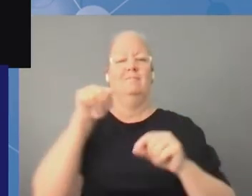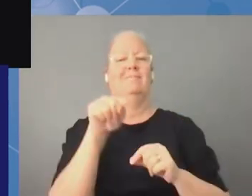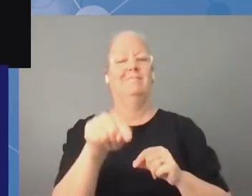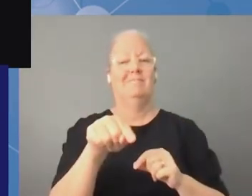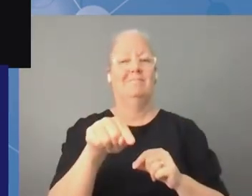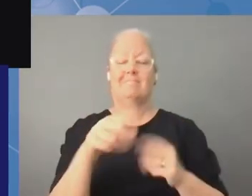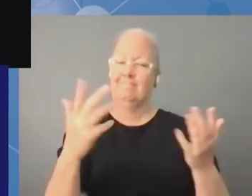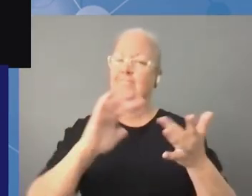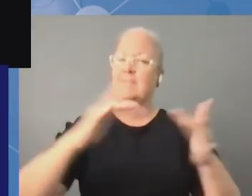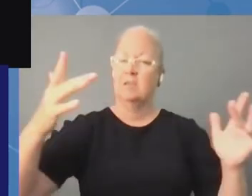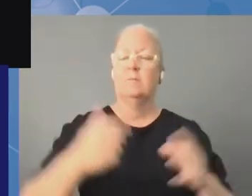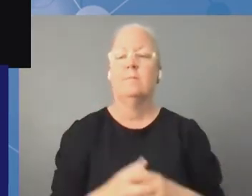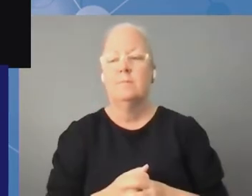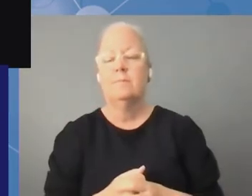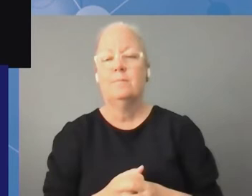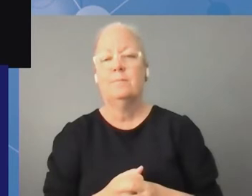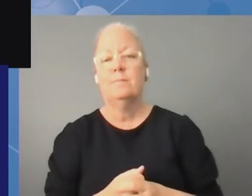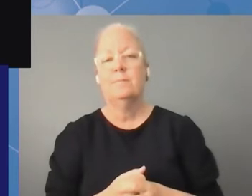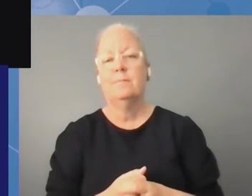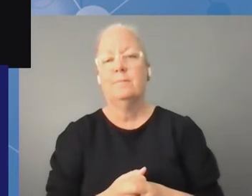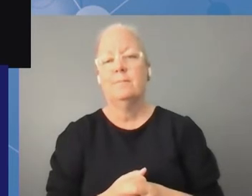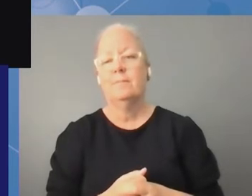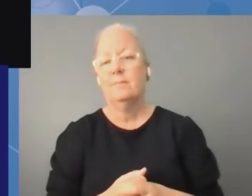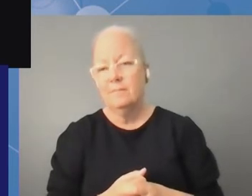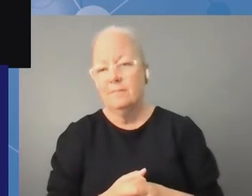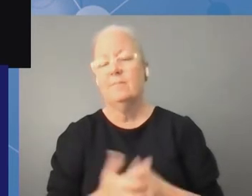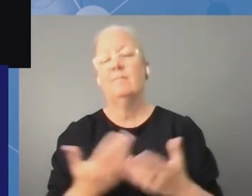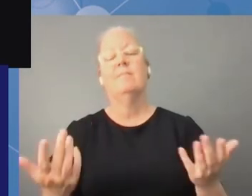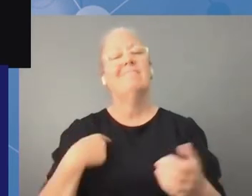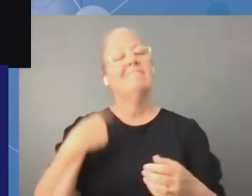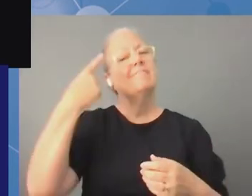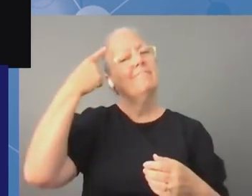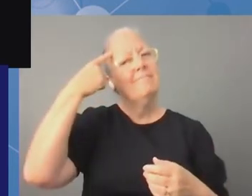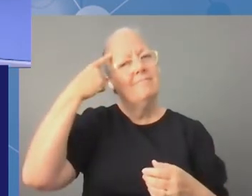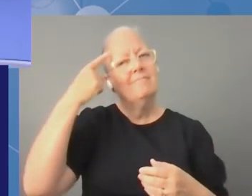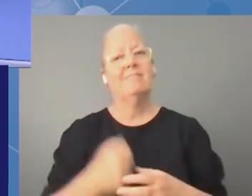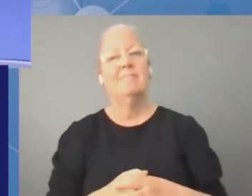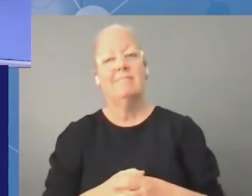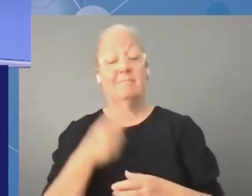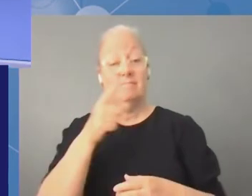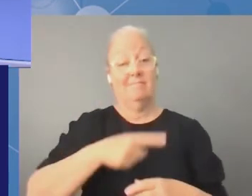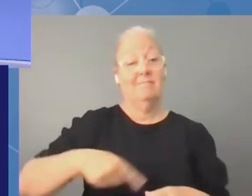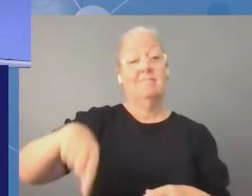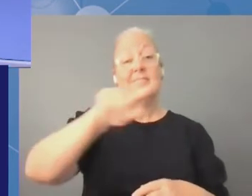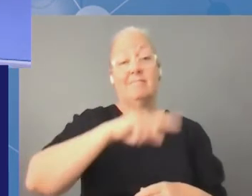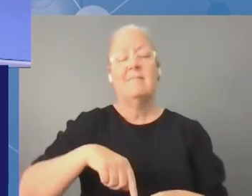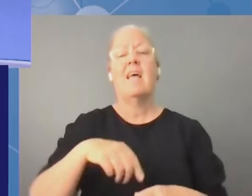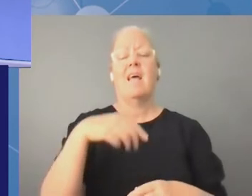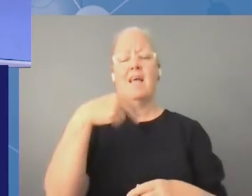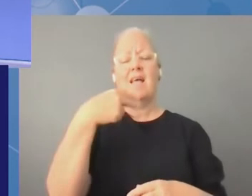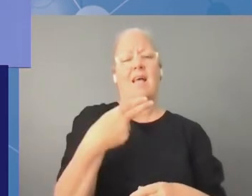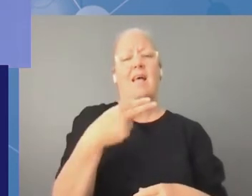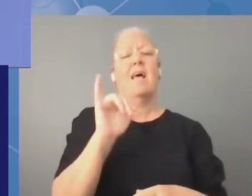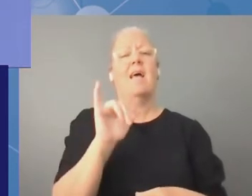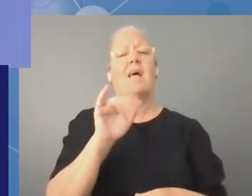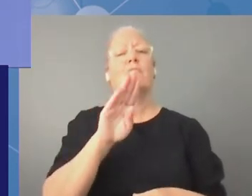testifies to the power of such hybrid meetings thank you very much you